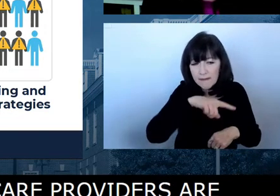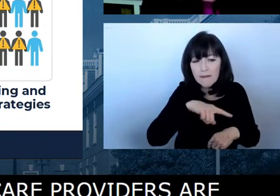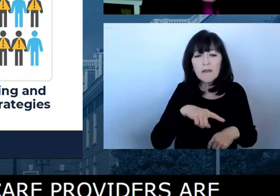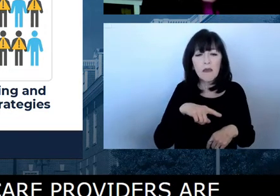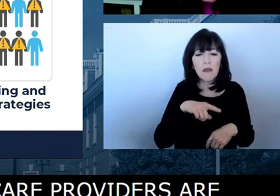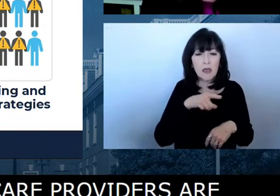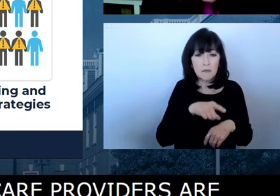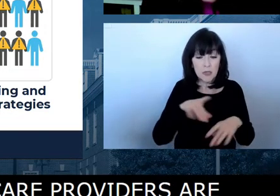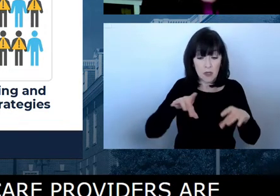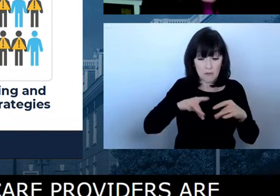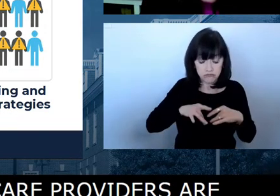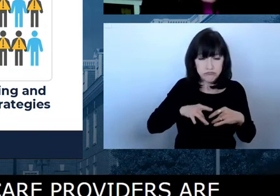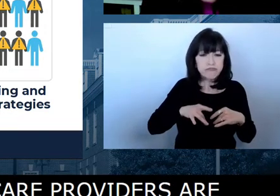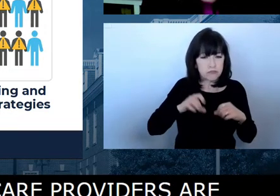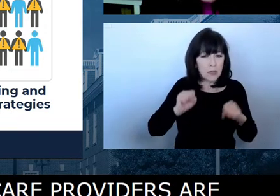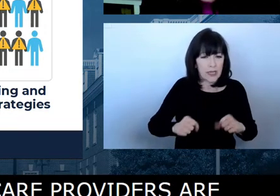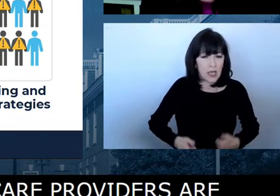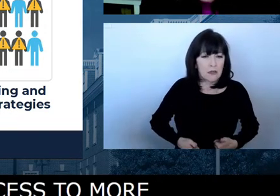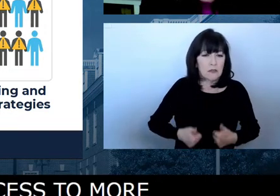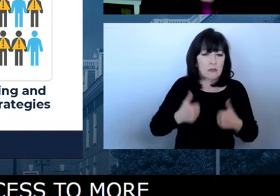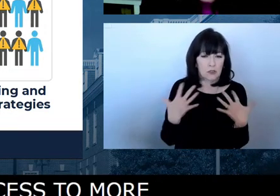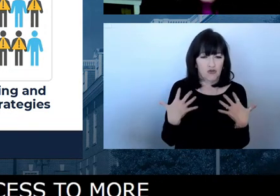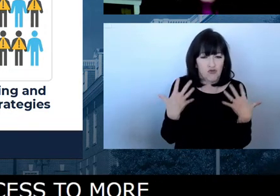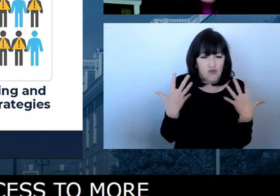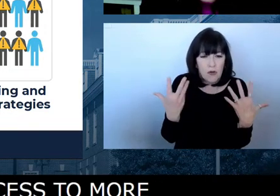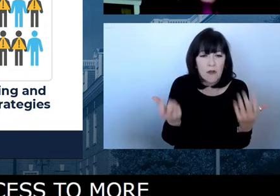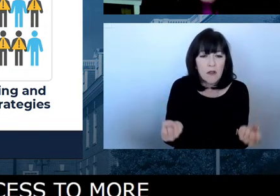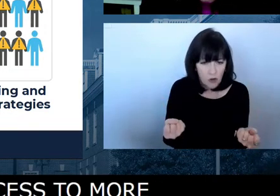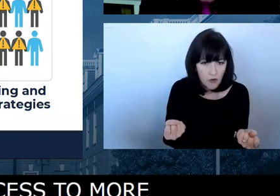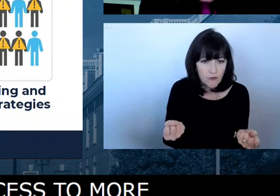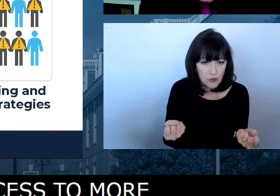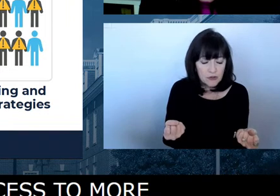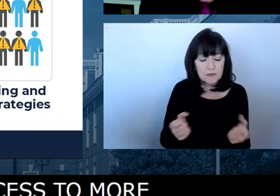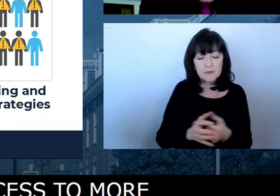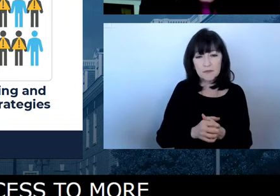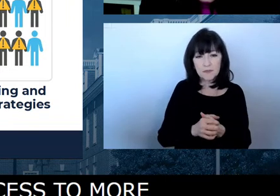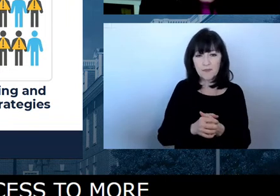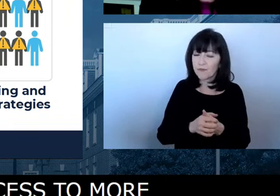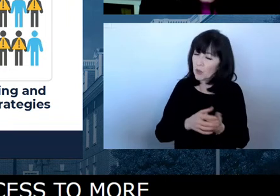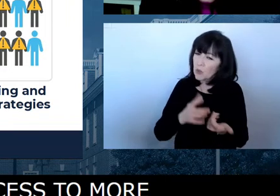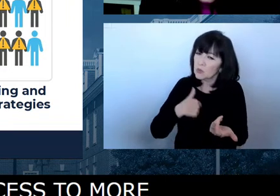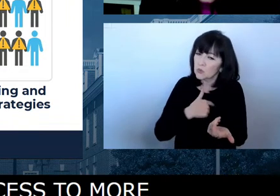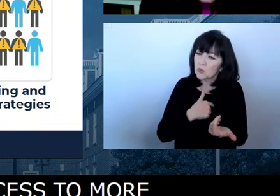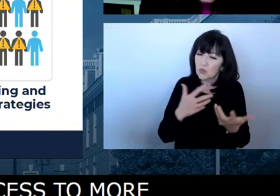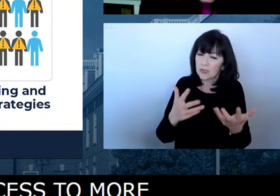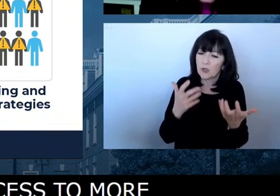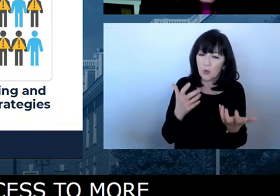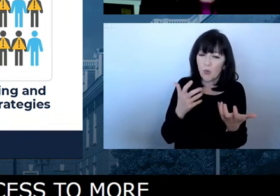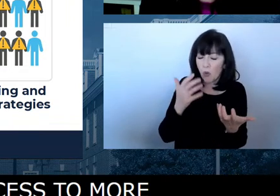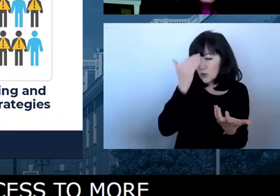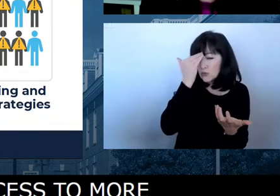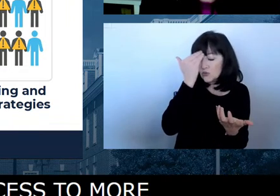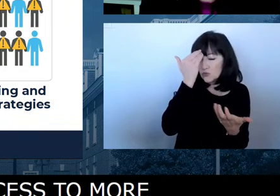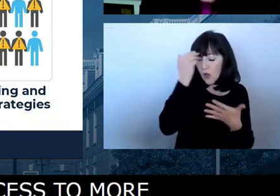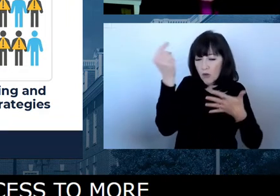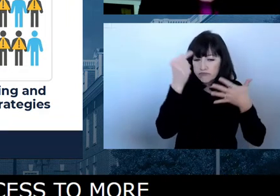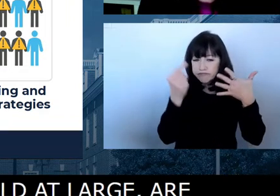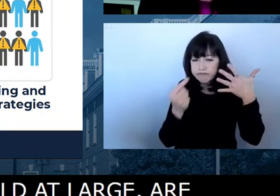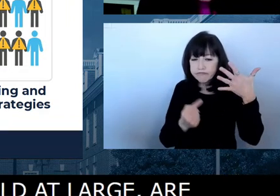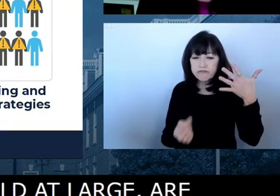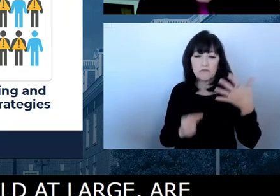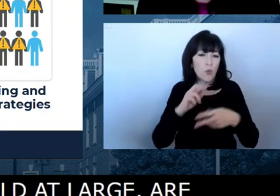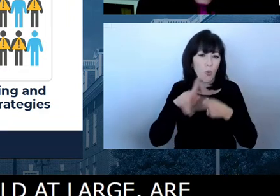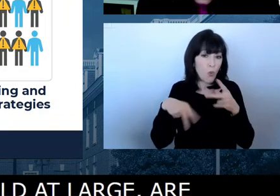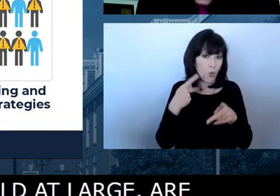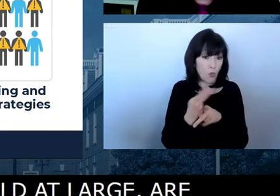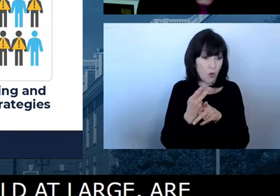uh, COVID-19, the virus that caused it, SARS-CoV-2, as well as, uh, what type of, uh, what type of damage